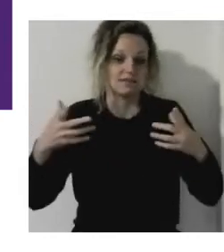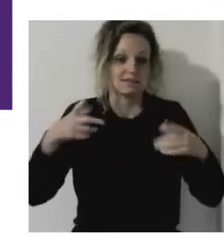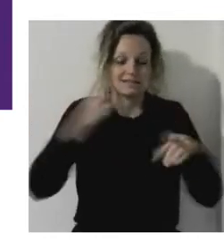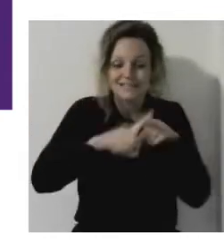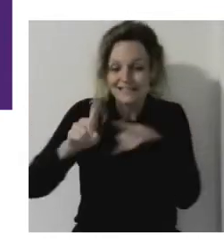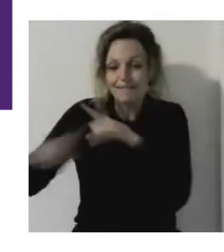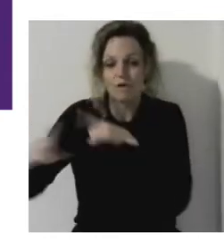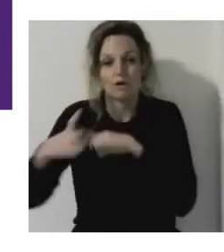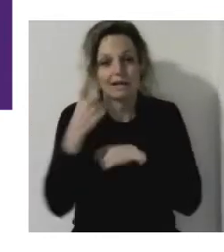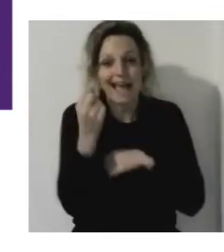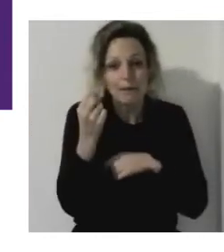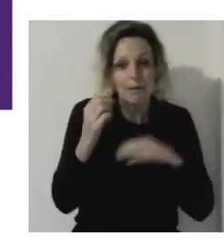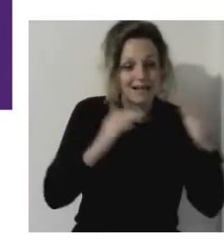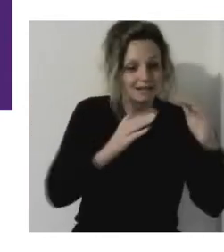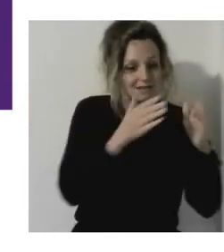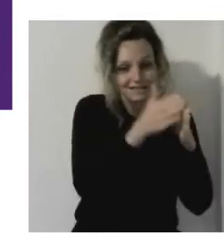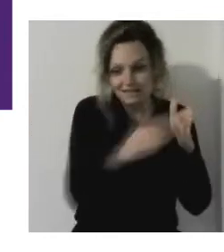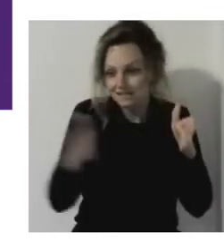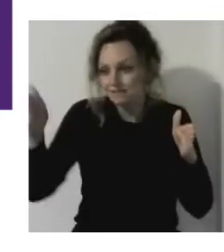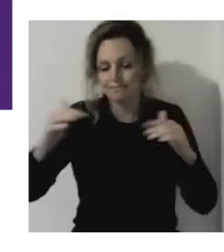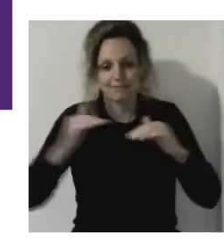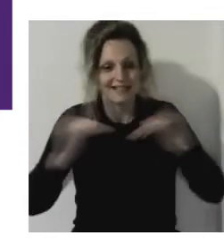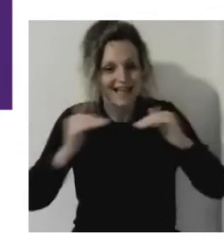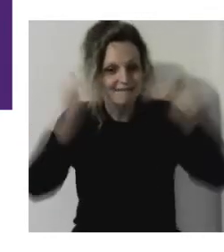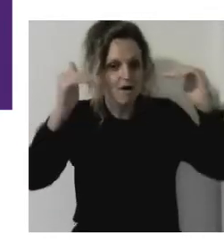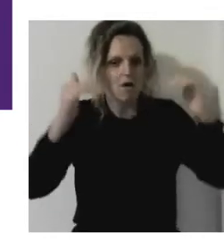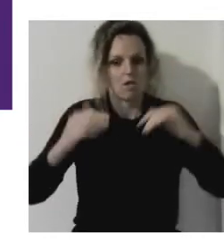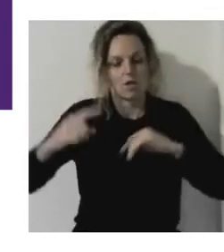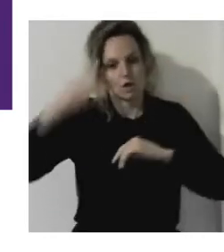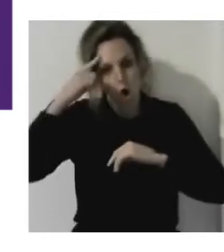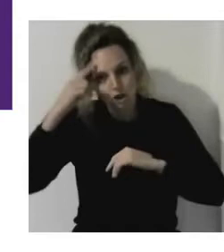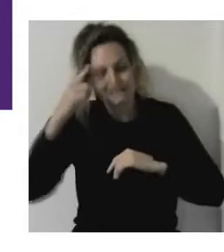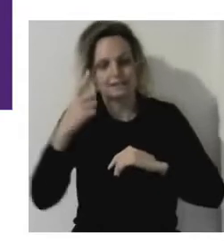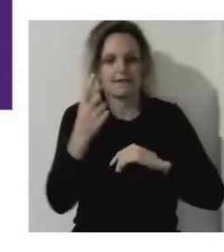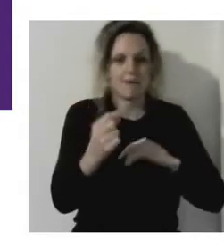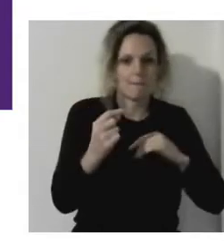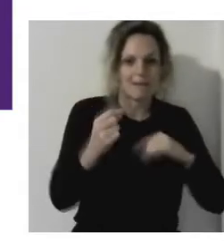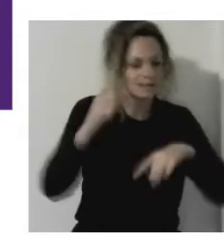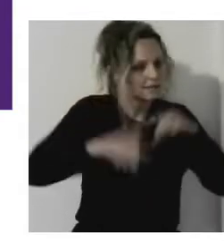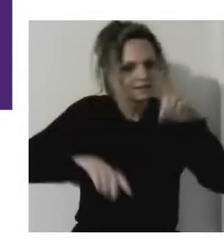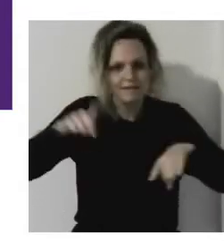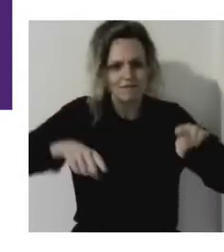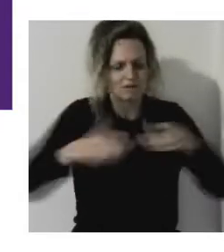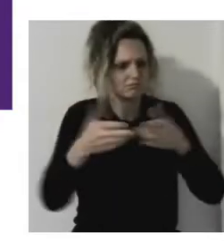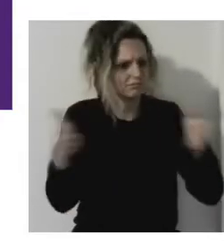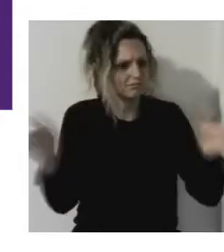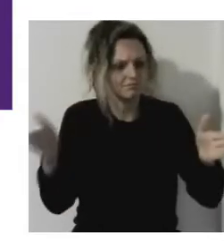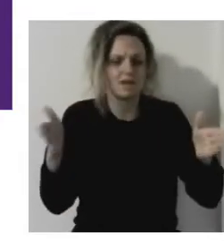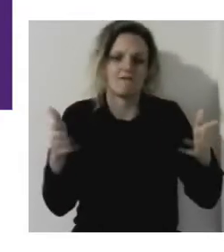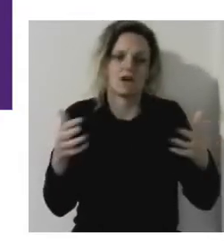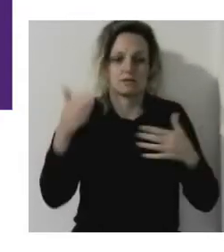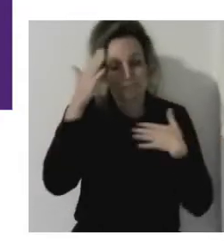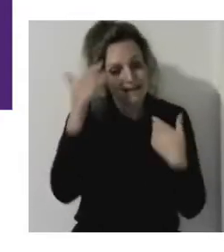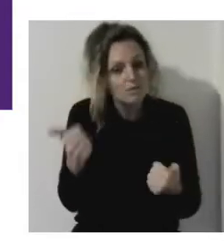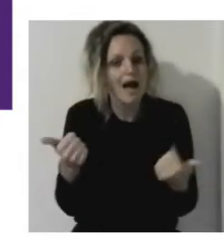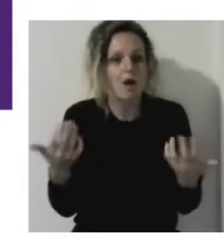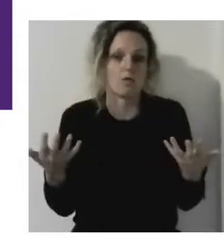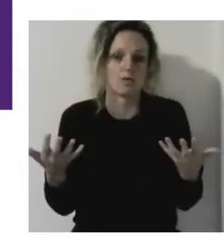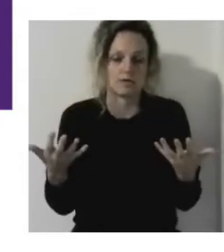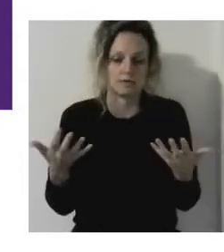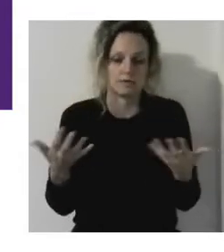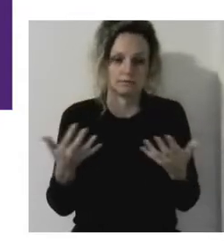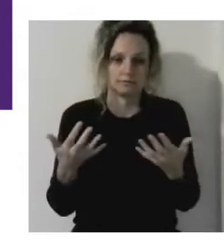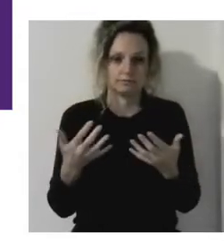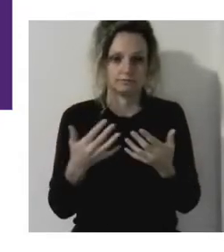of learning, of cognitive abilities, you know, that whole area of mental health, of, you know,